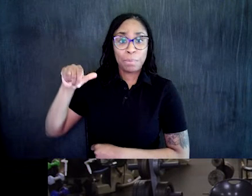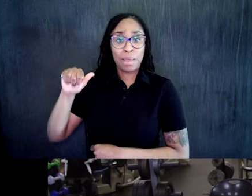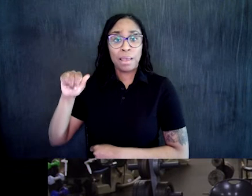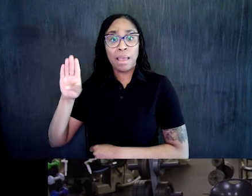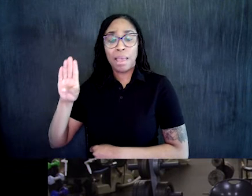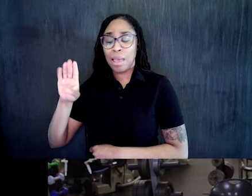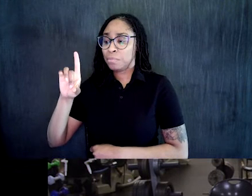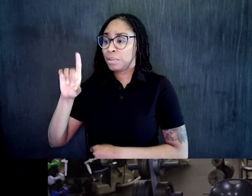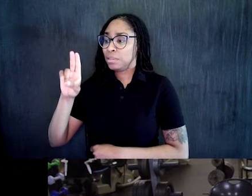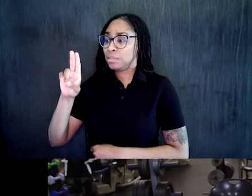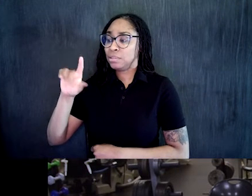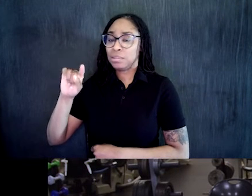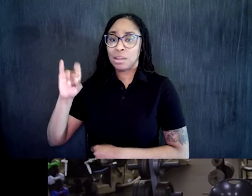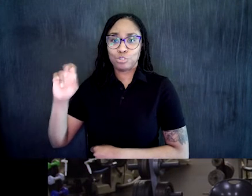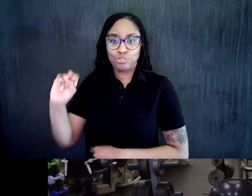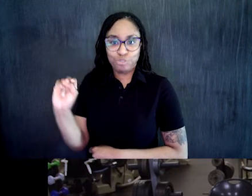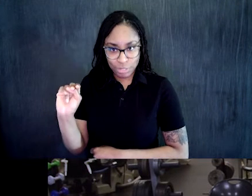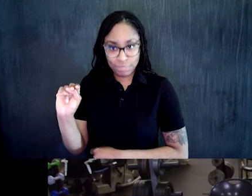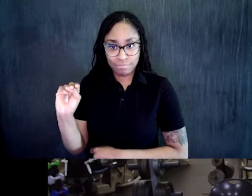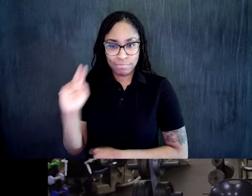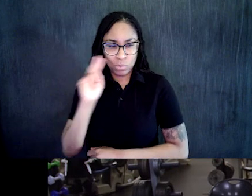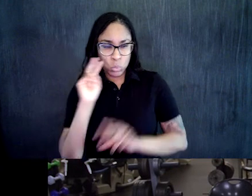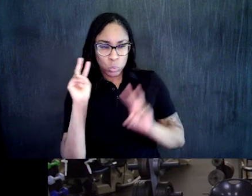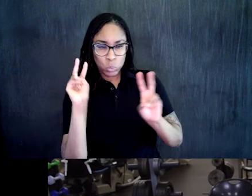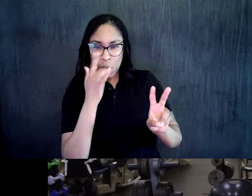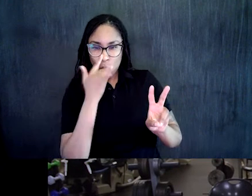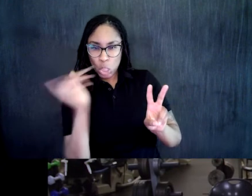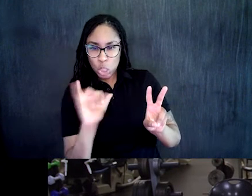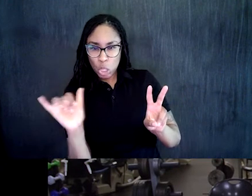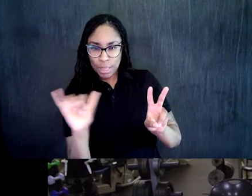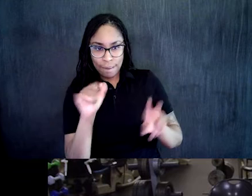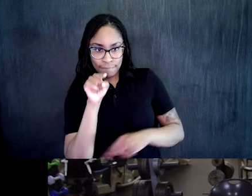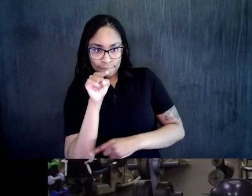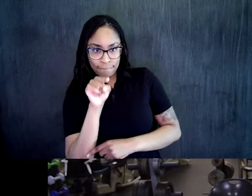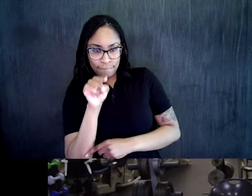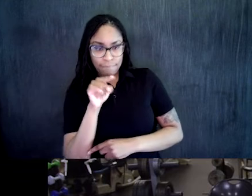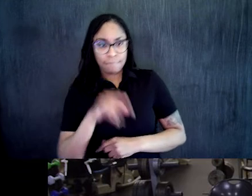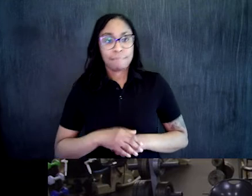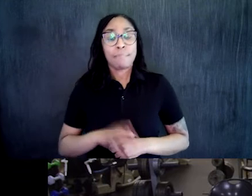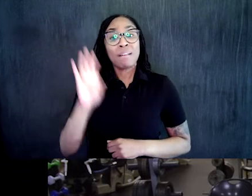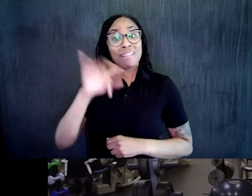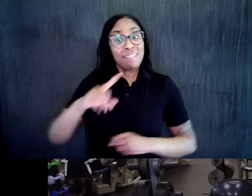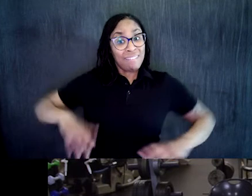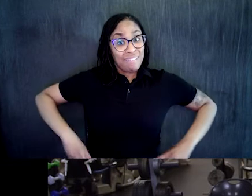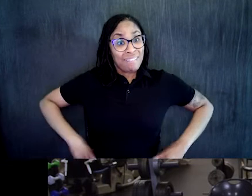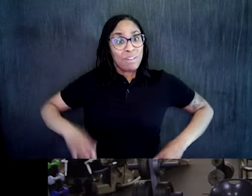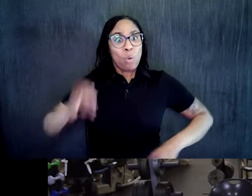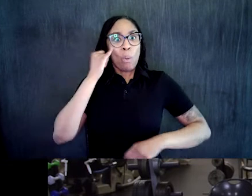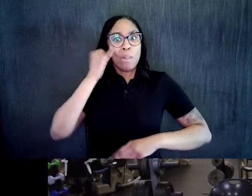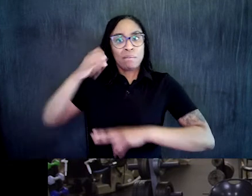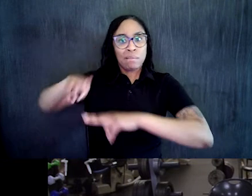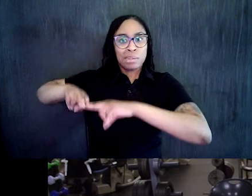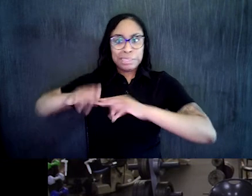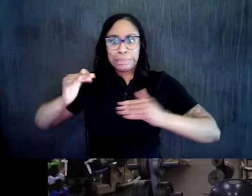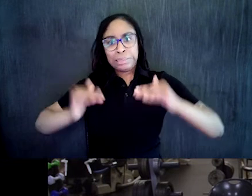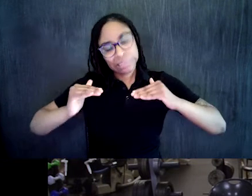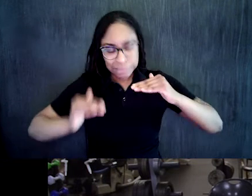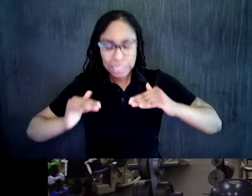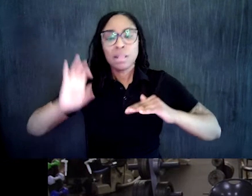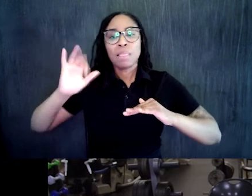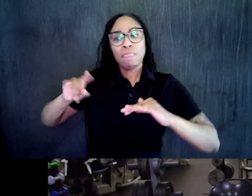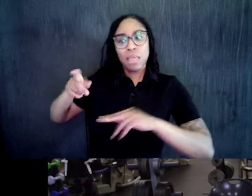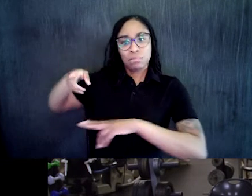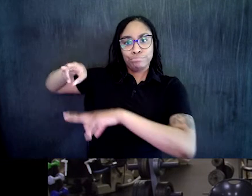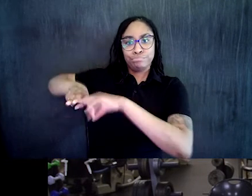Good. Now let's switch sides. So same thing with the right. Here we go. One. Back up. Good.